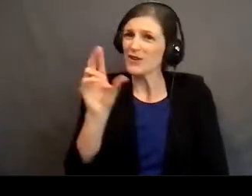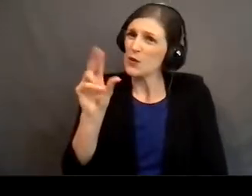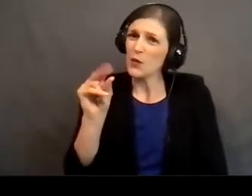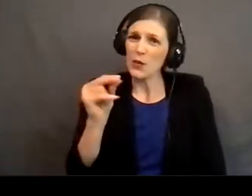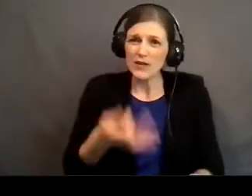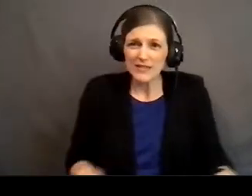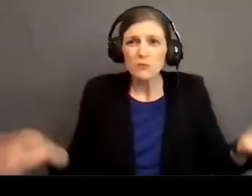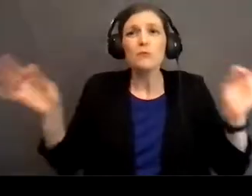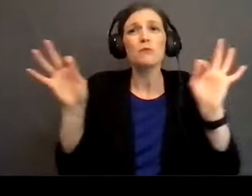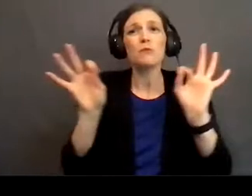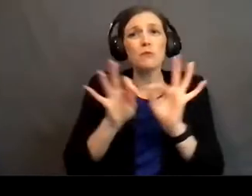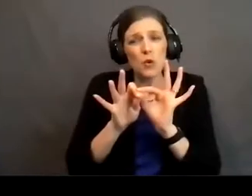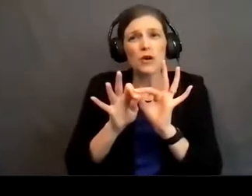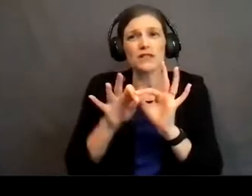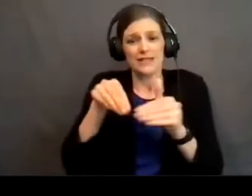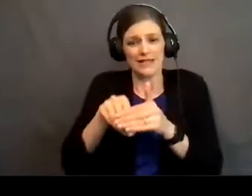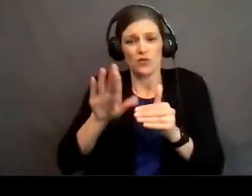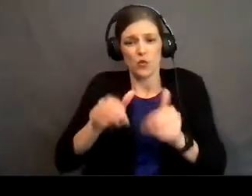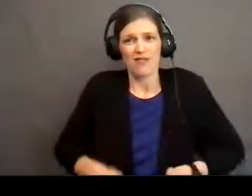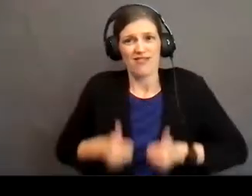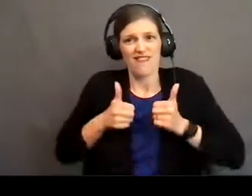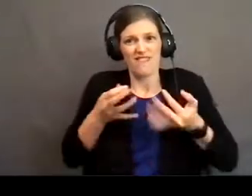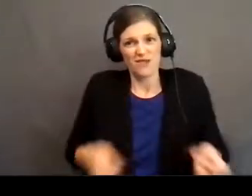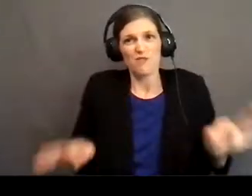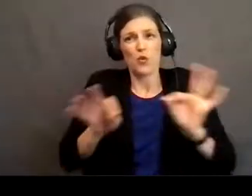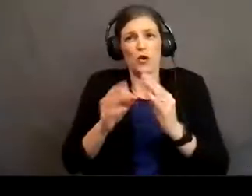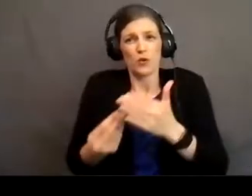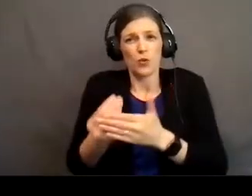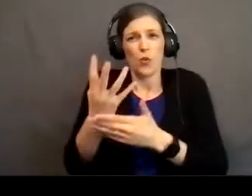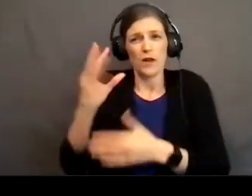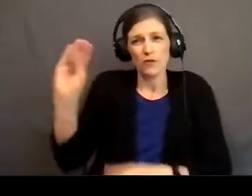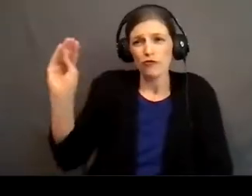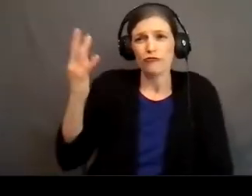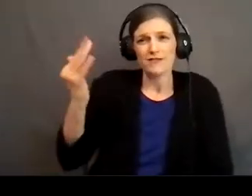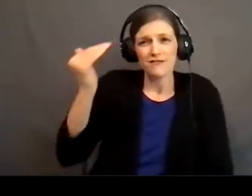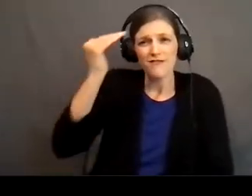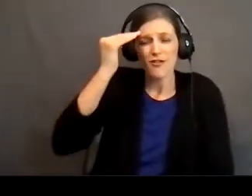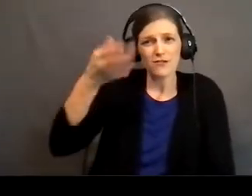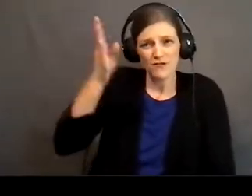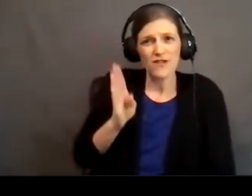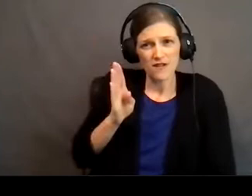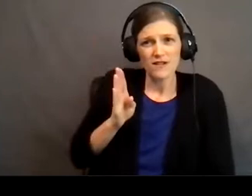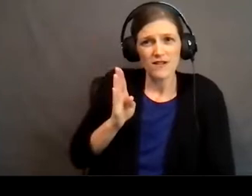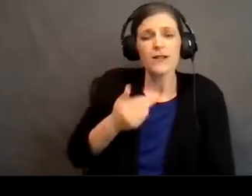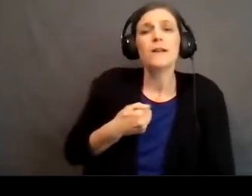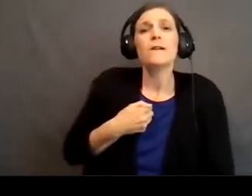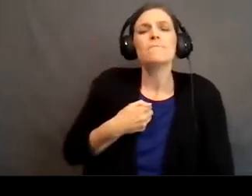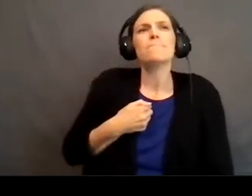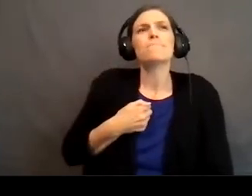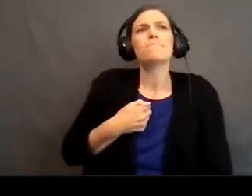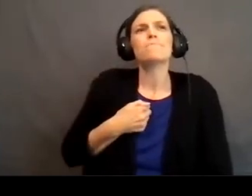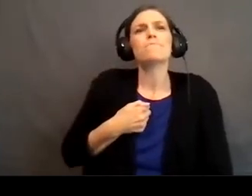in your life, in growing in the grace and knowledge of God. And look at how this